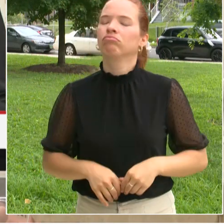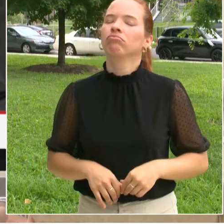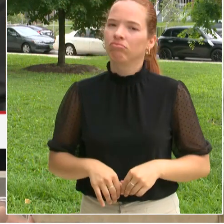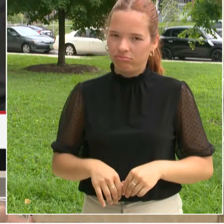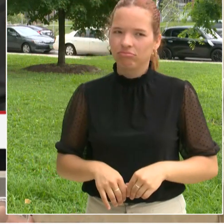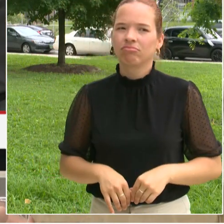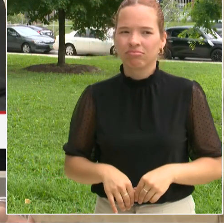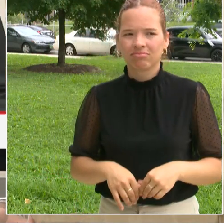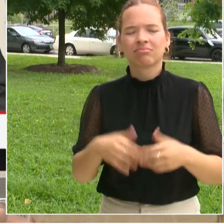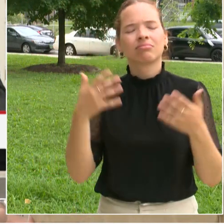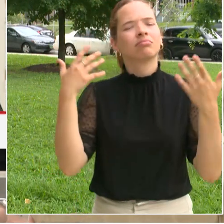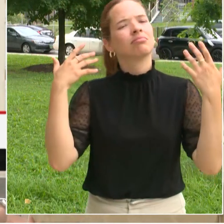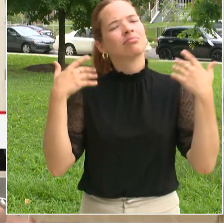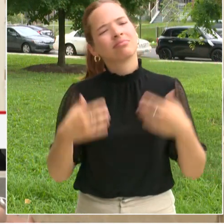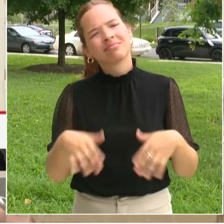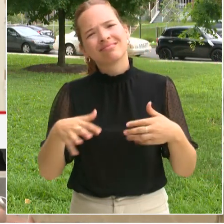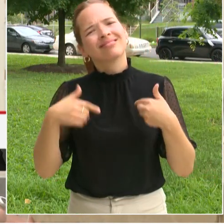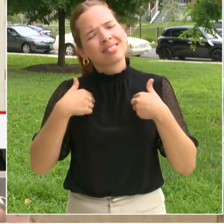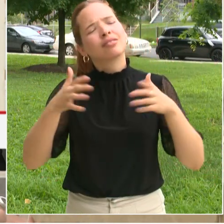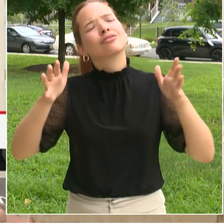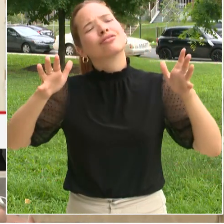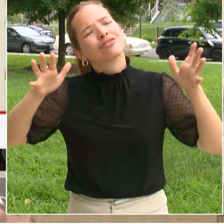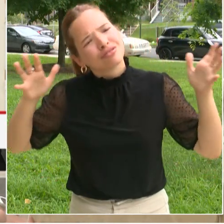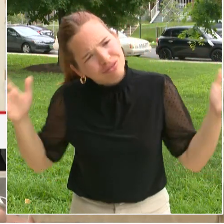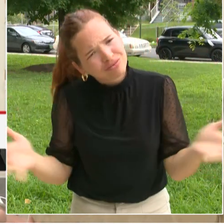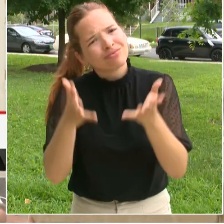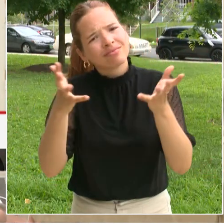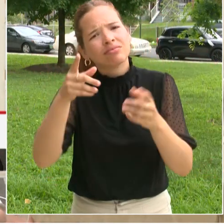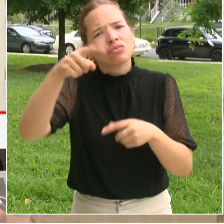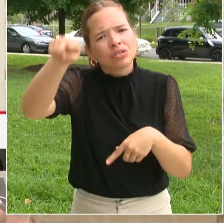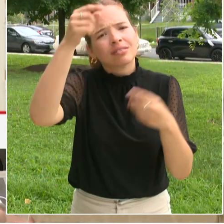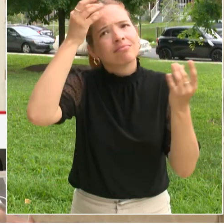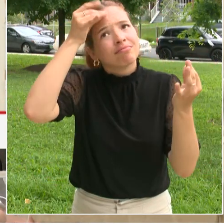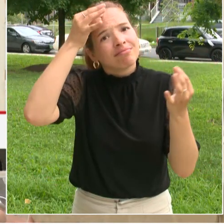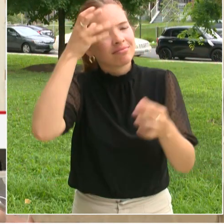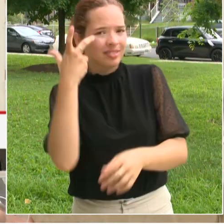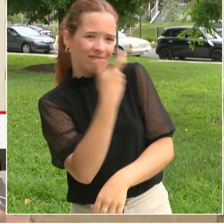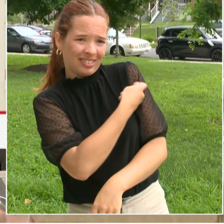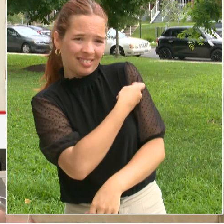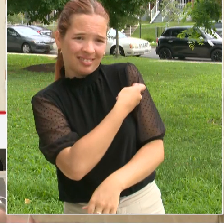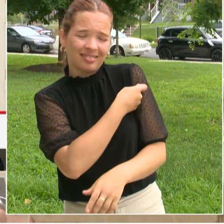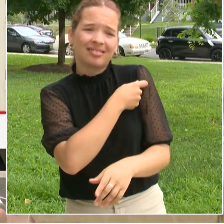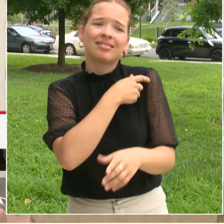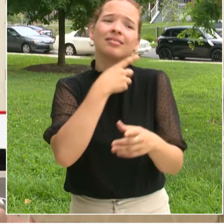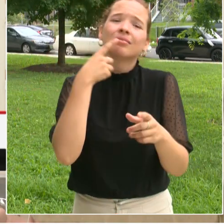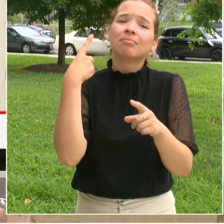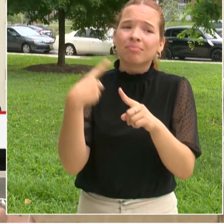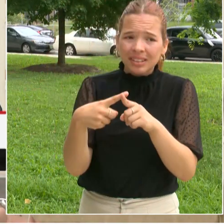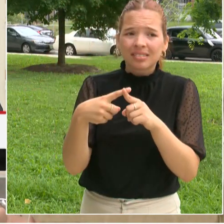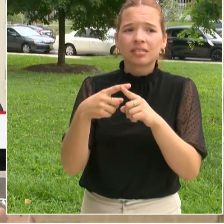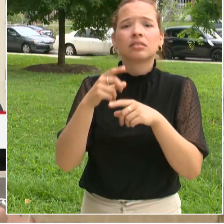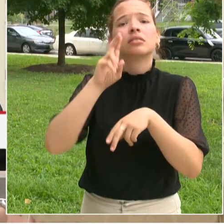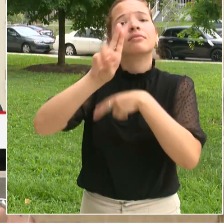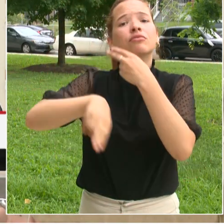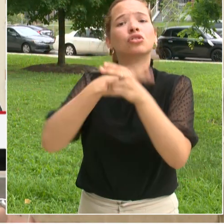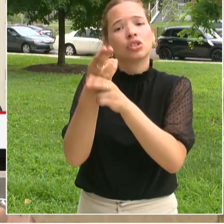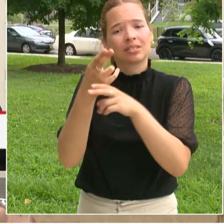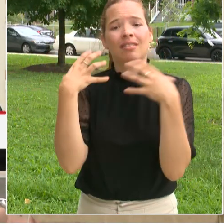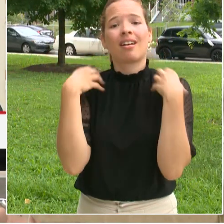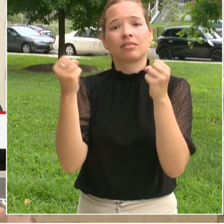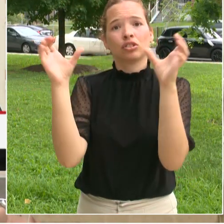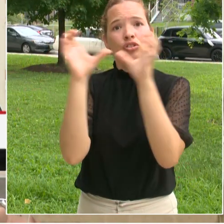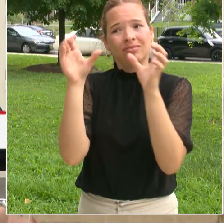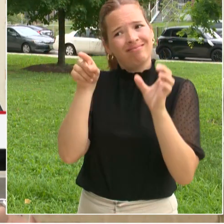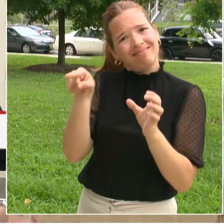families to think about immunizations and the universal health certificate as their plan for opening schools and reminded that the first day of